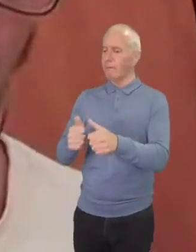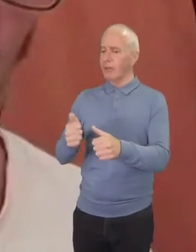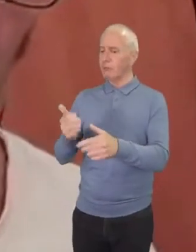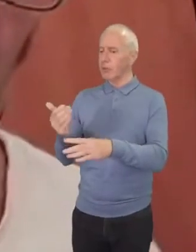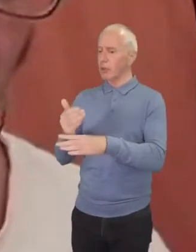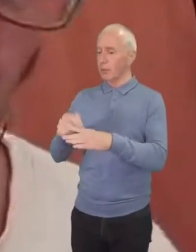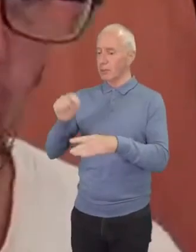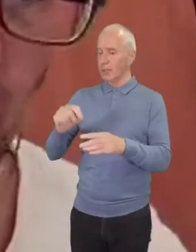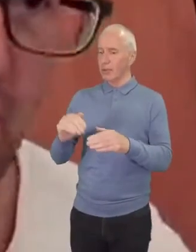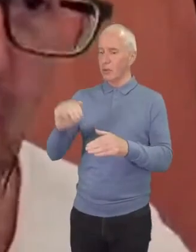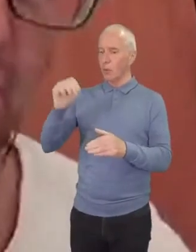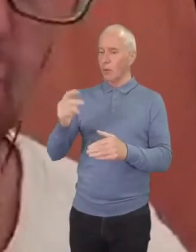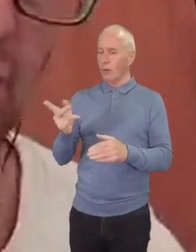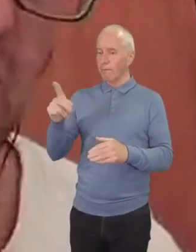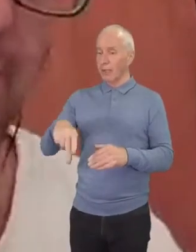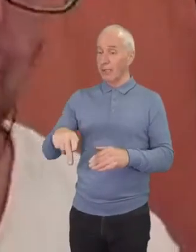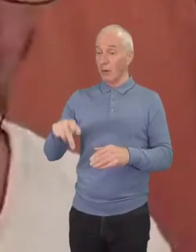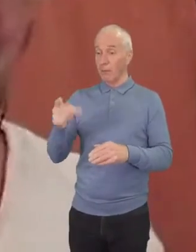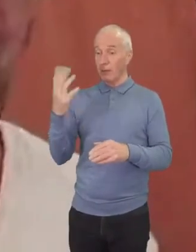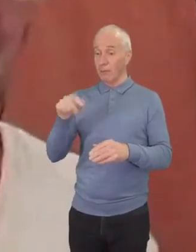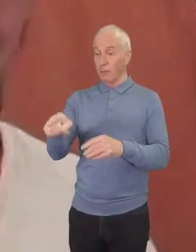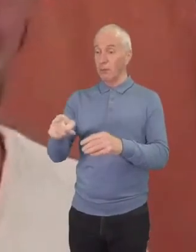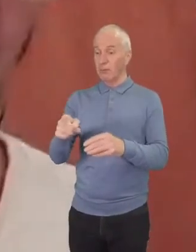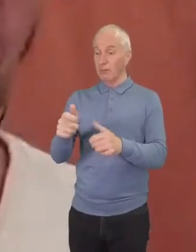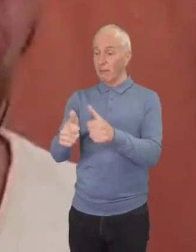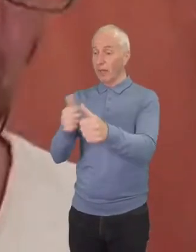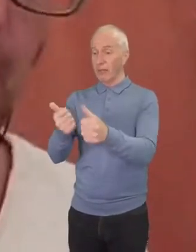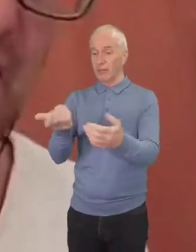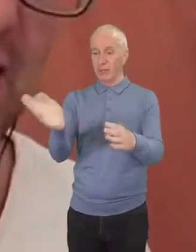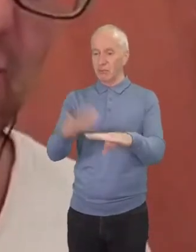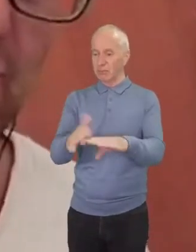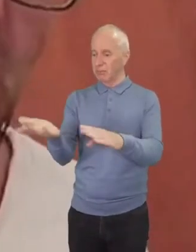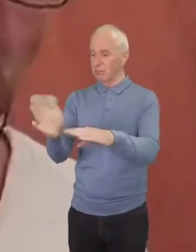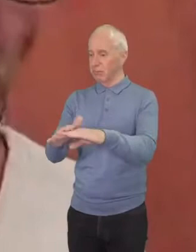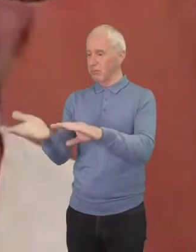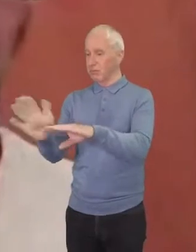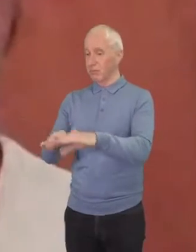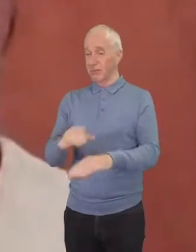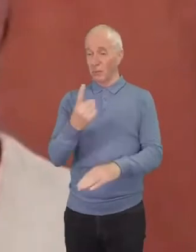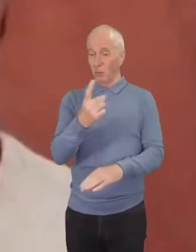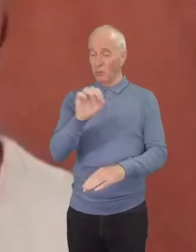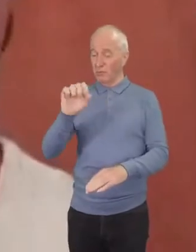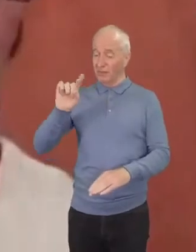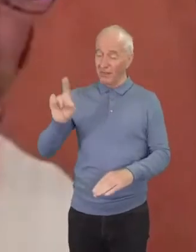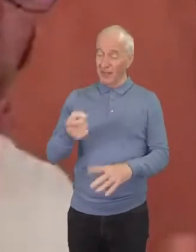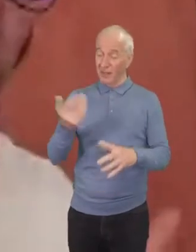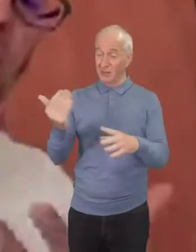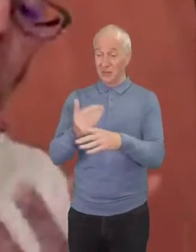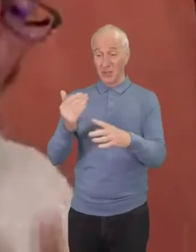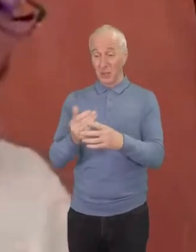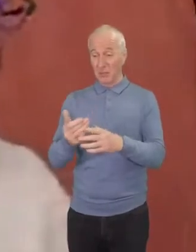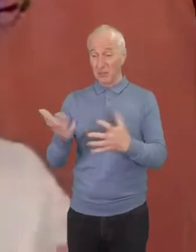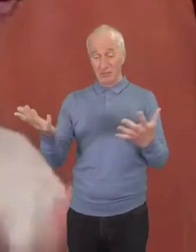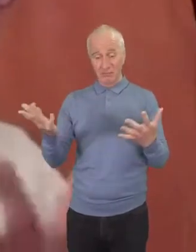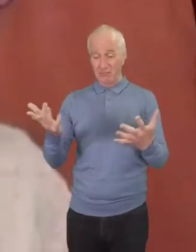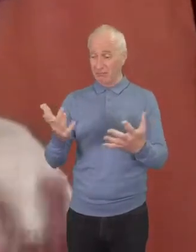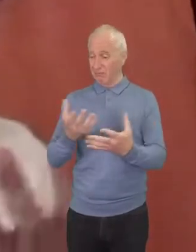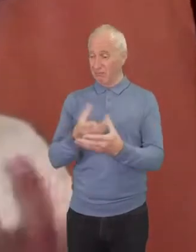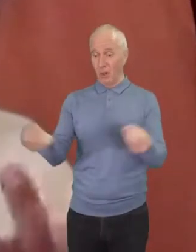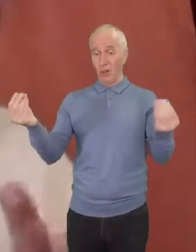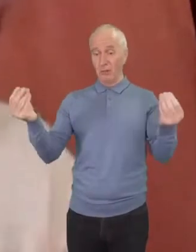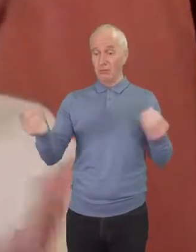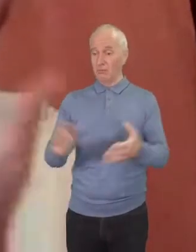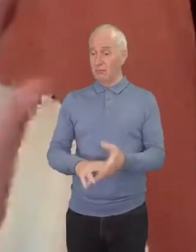so we've lost a hundred thousand jobs we've got 700 abandoned factories and it's no coincidence that one of the